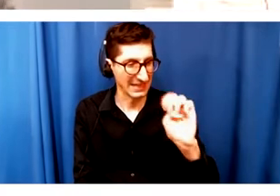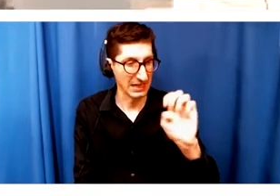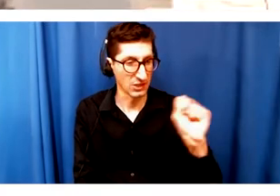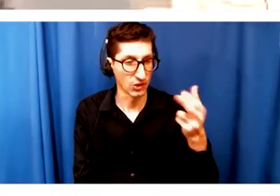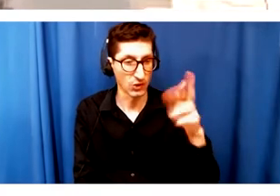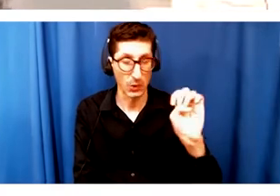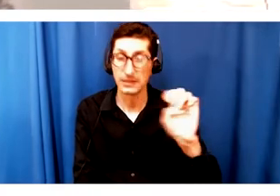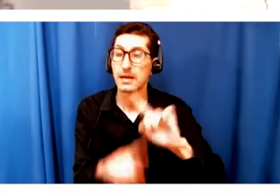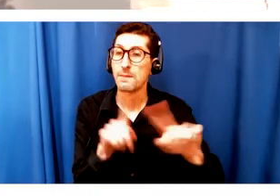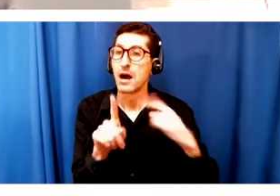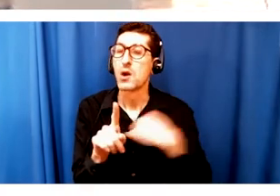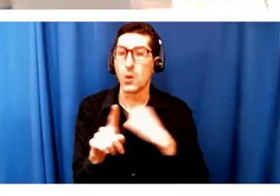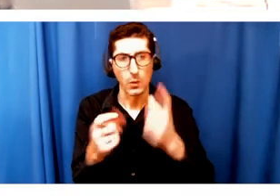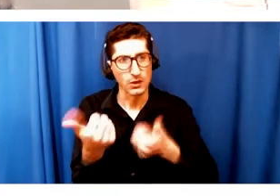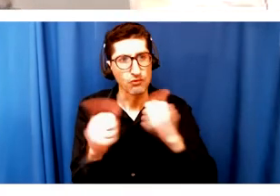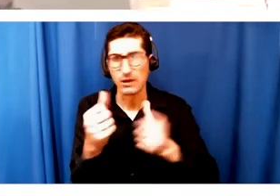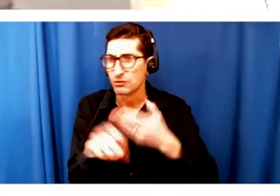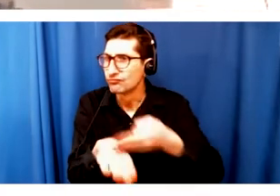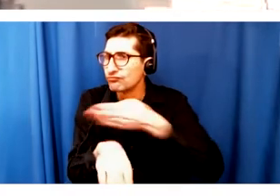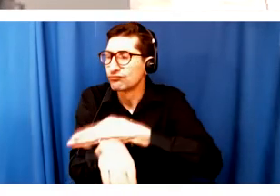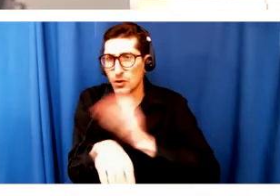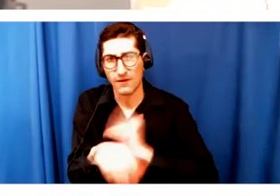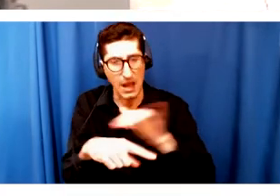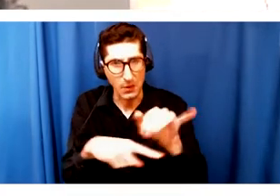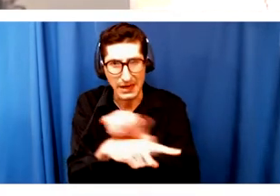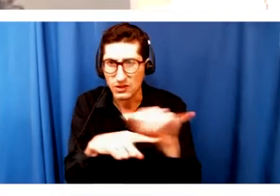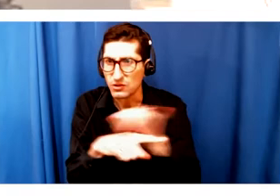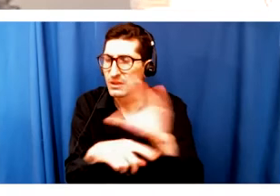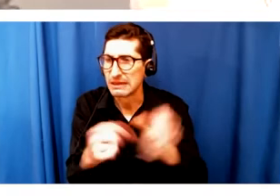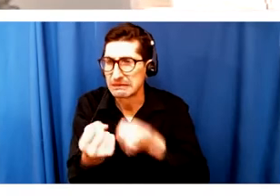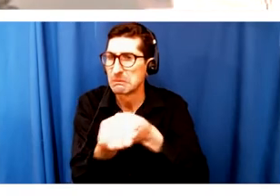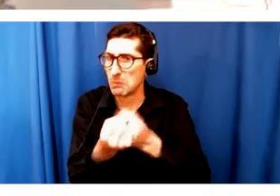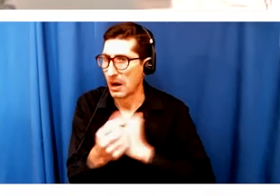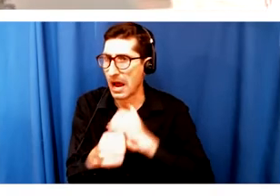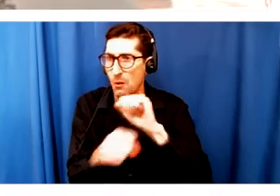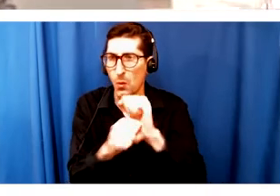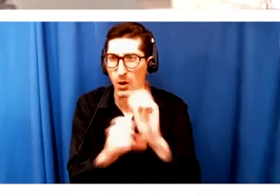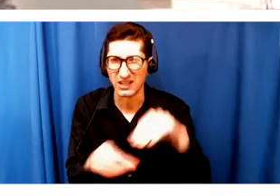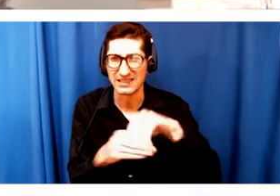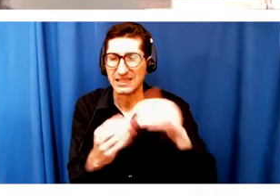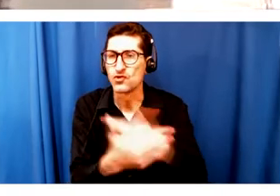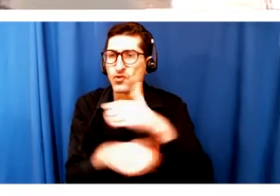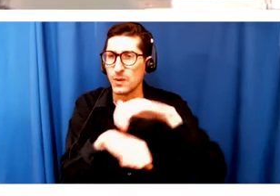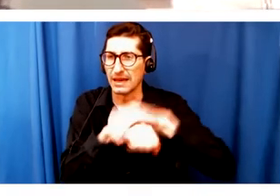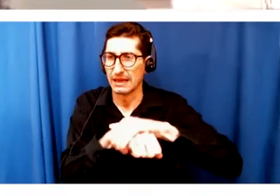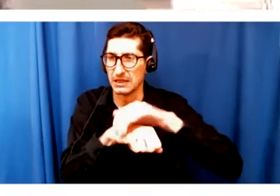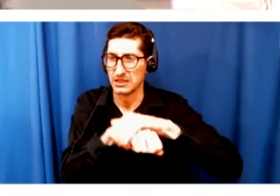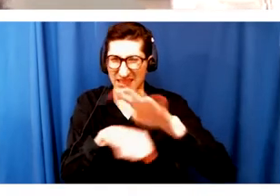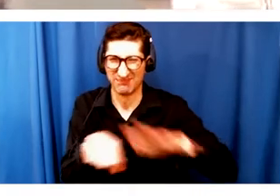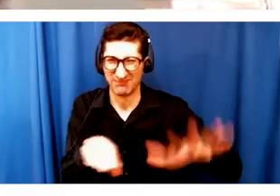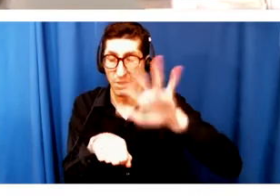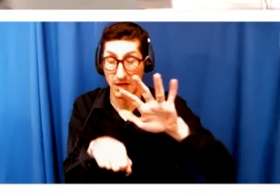and sector improvement in the New England theater community. So meaning we put people in the direct path